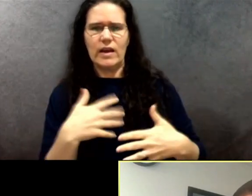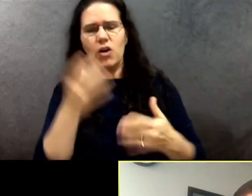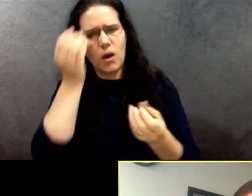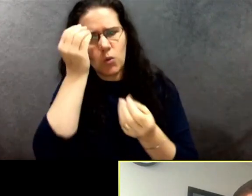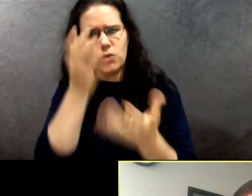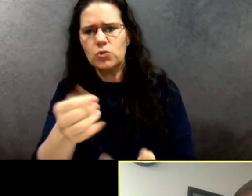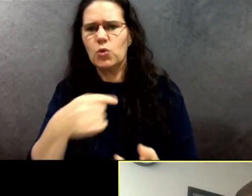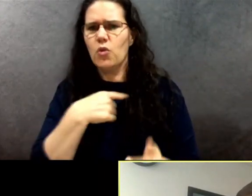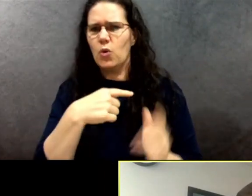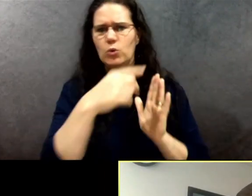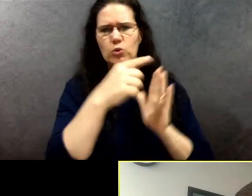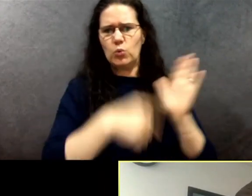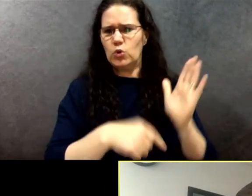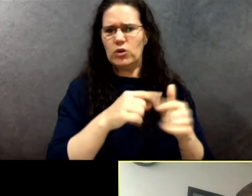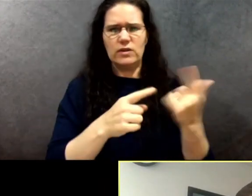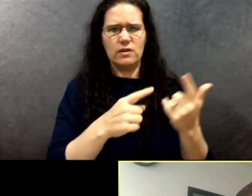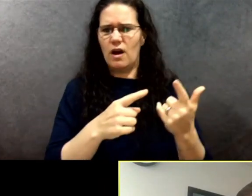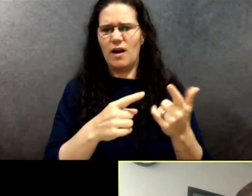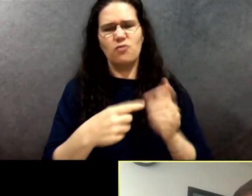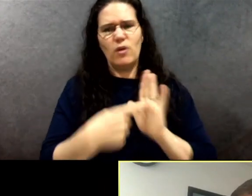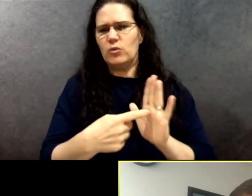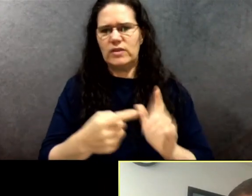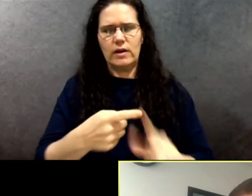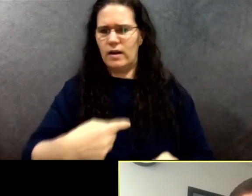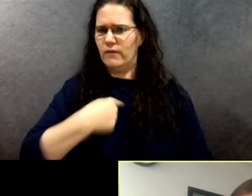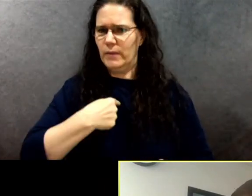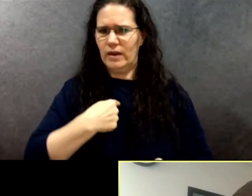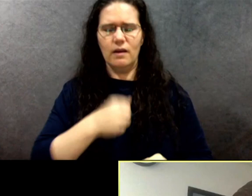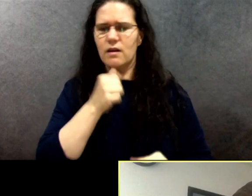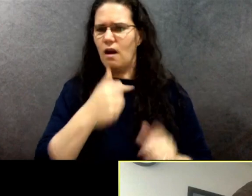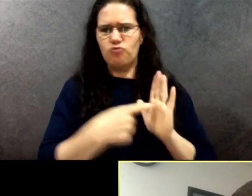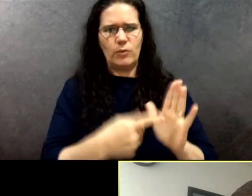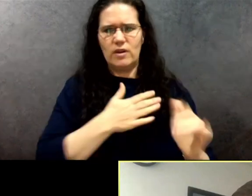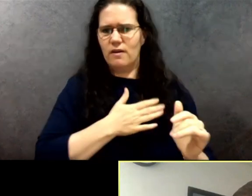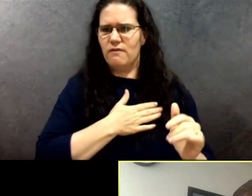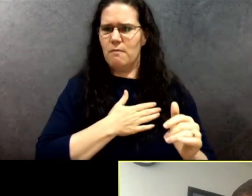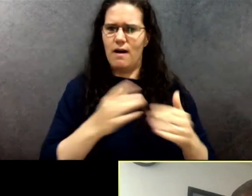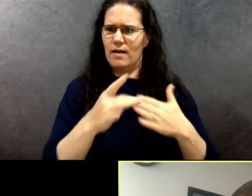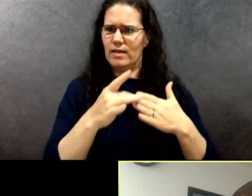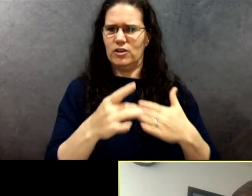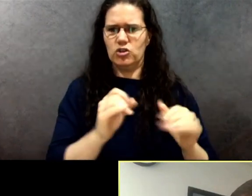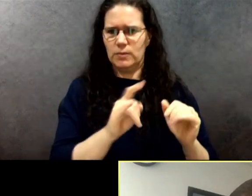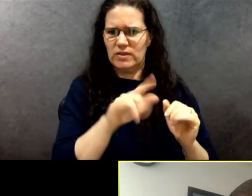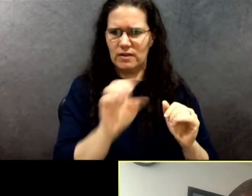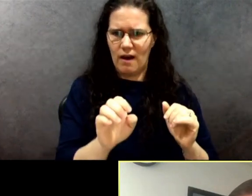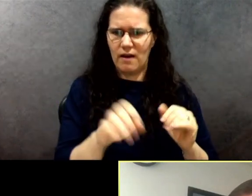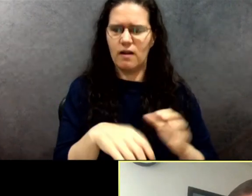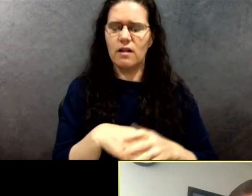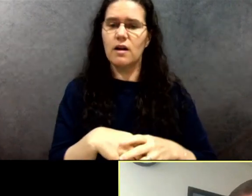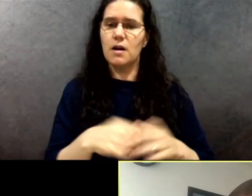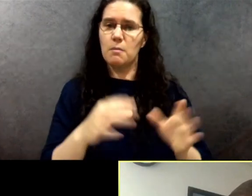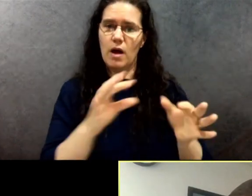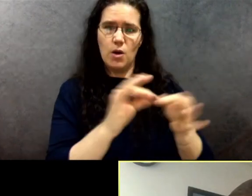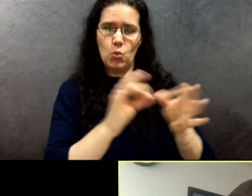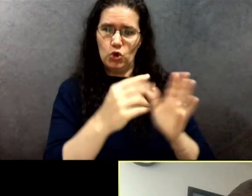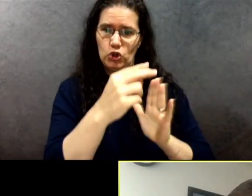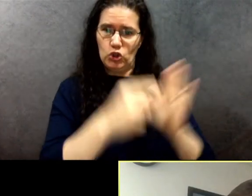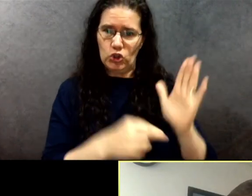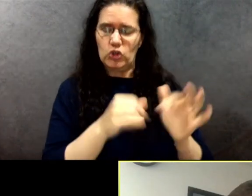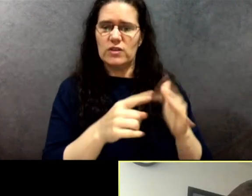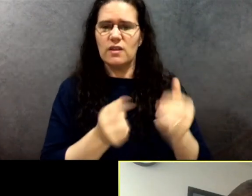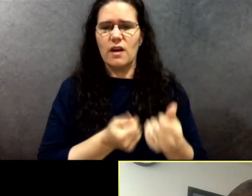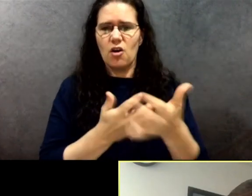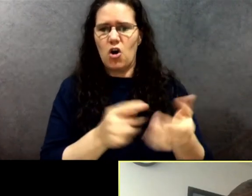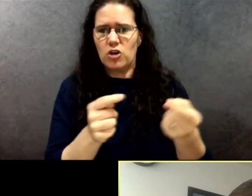or my leadership style. My irresponsible actions damage the reputation of the Arlington Police Department and cause tremendous